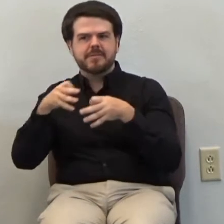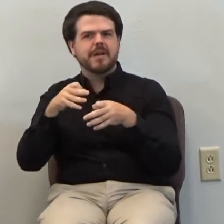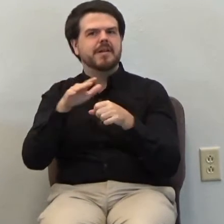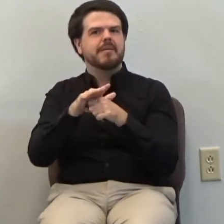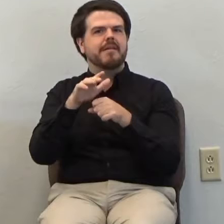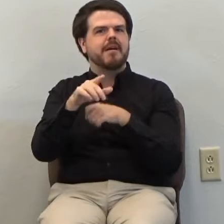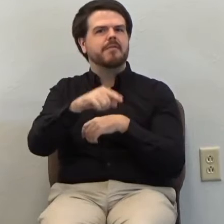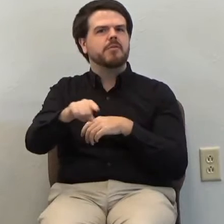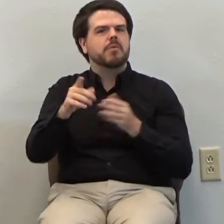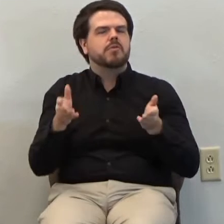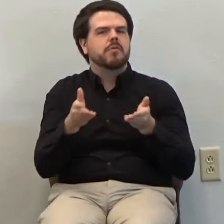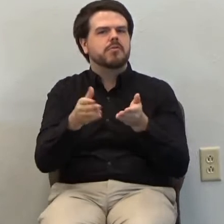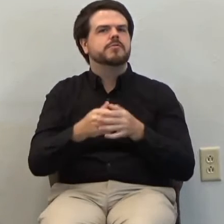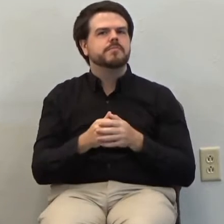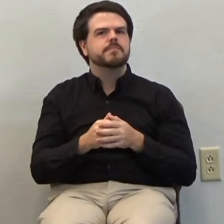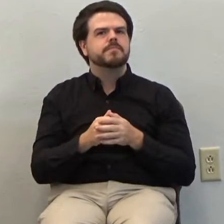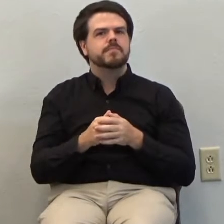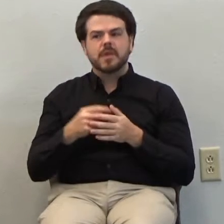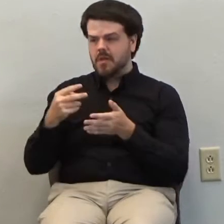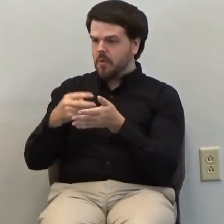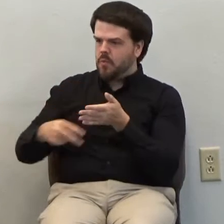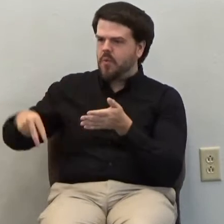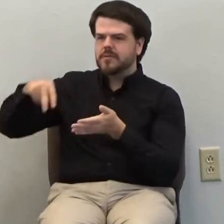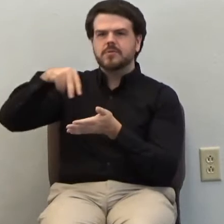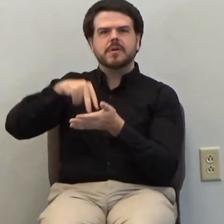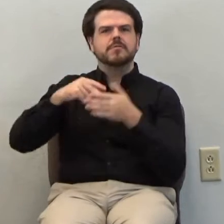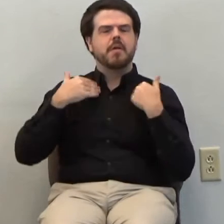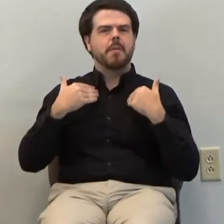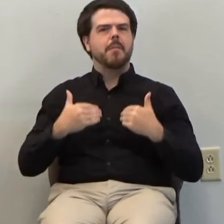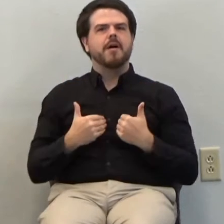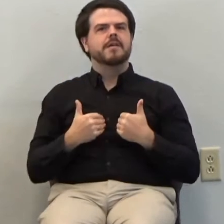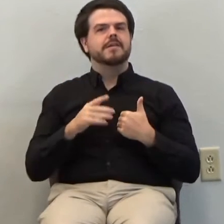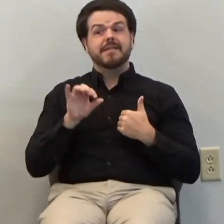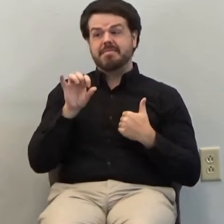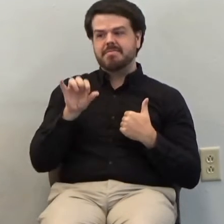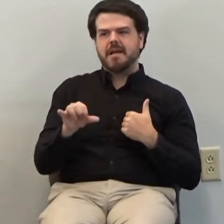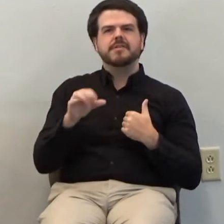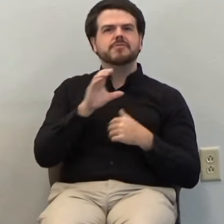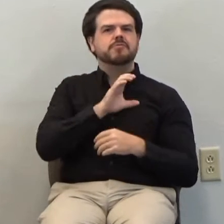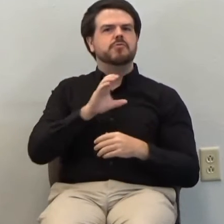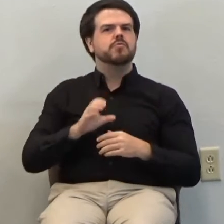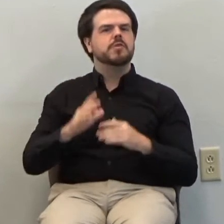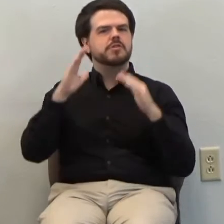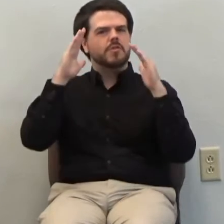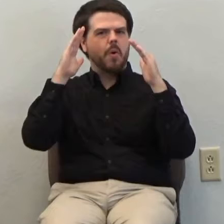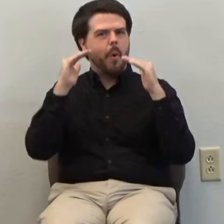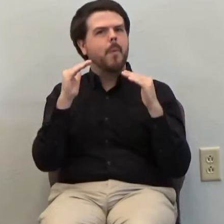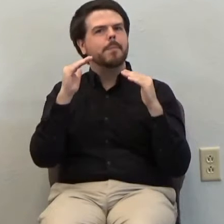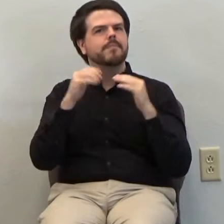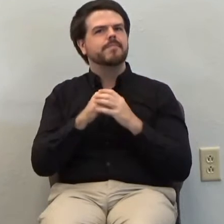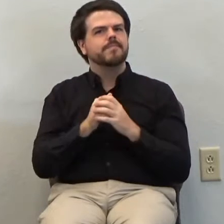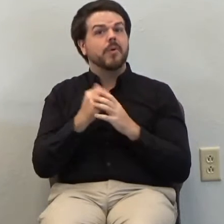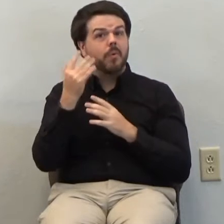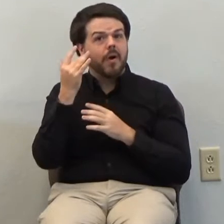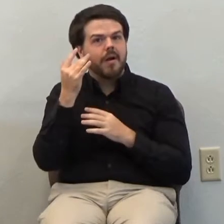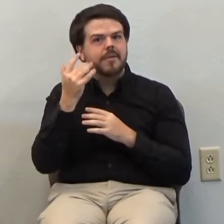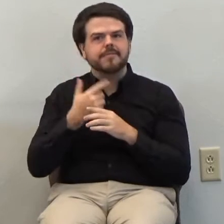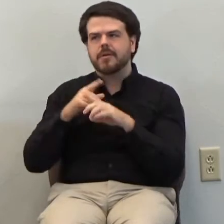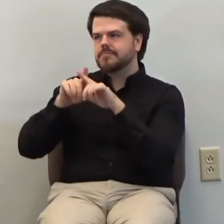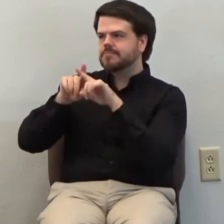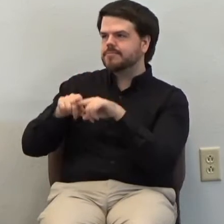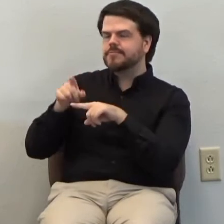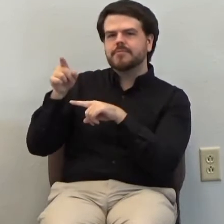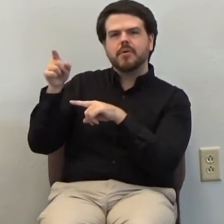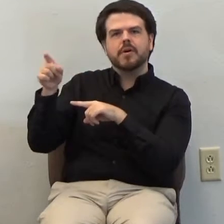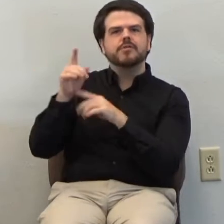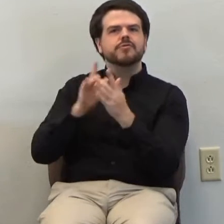The resurrection of our bodies is the Christian hope. We have reason for it because Jesus, our Lord, was raised from the